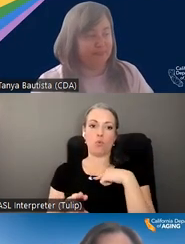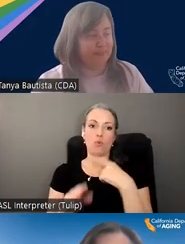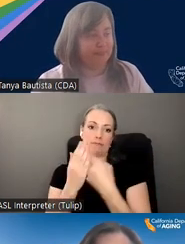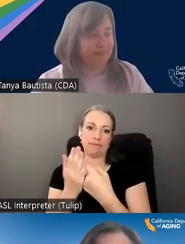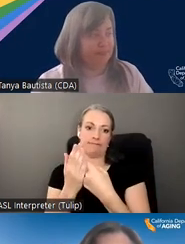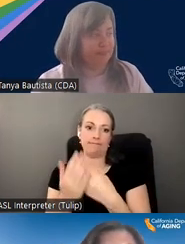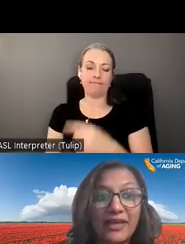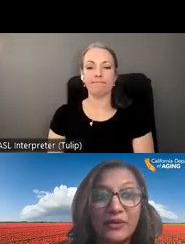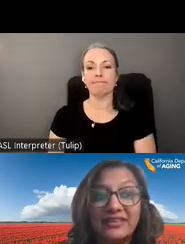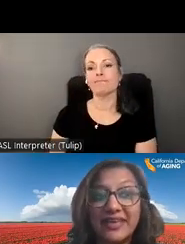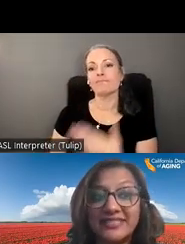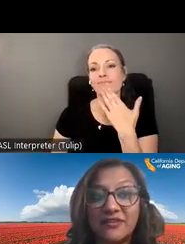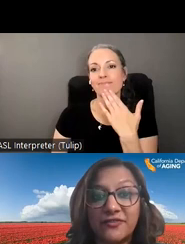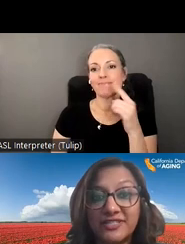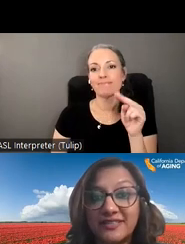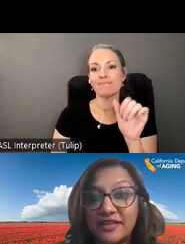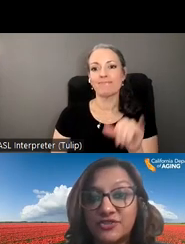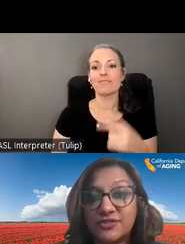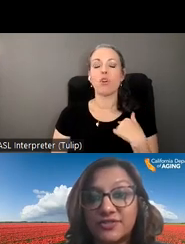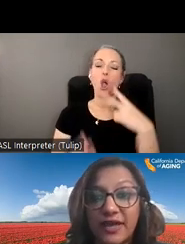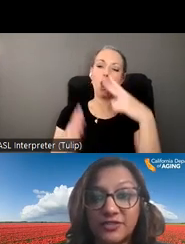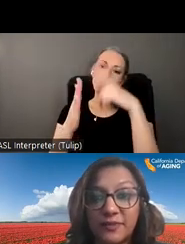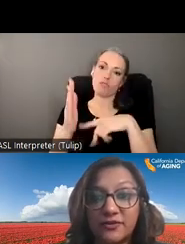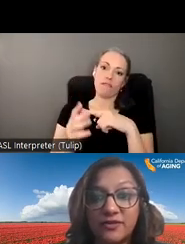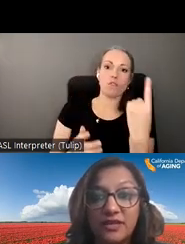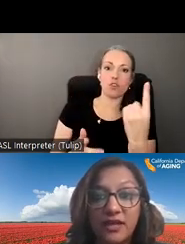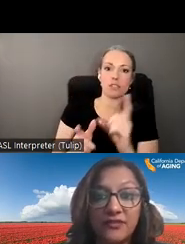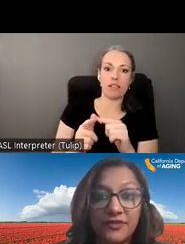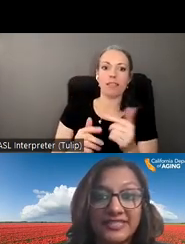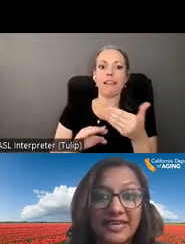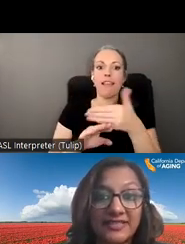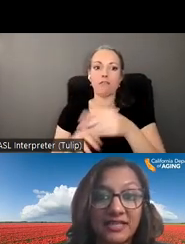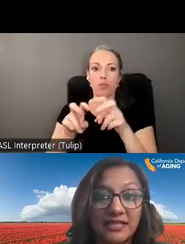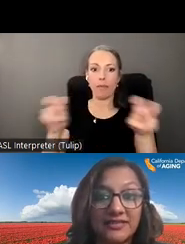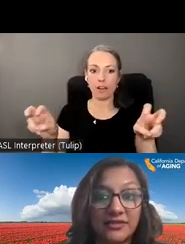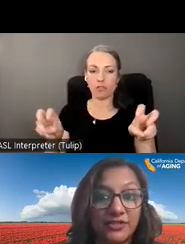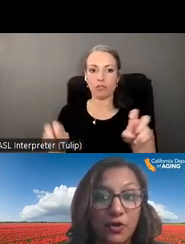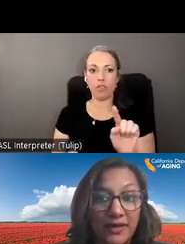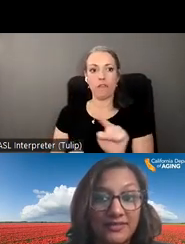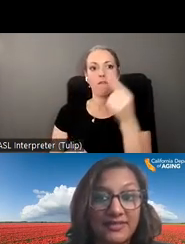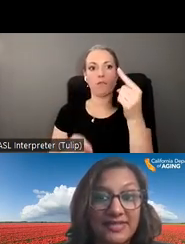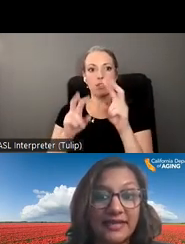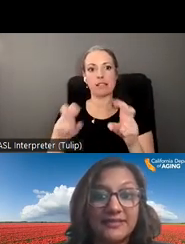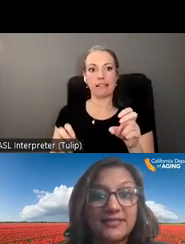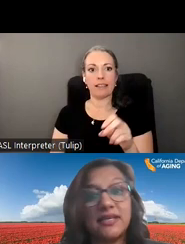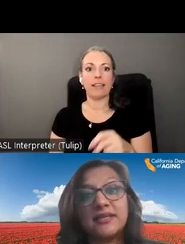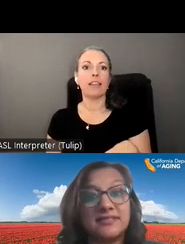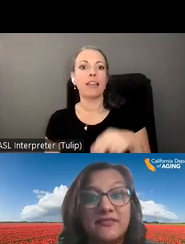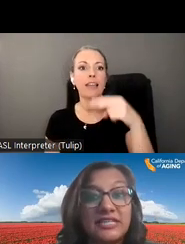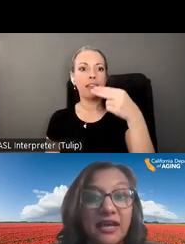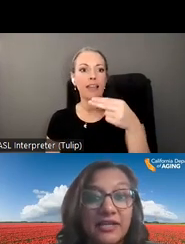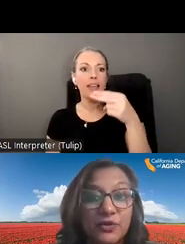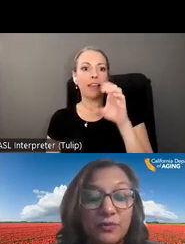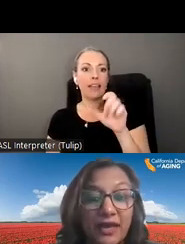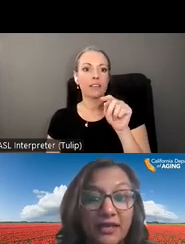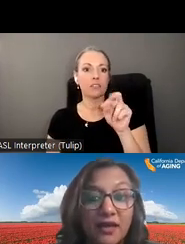Thank you, Tanya. I'll go ahead and read the case study first and then introduce the reactor panel. The first case study is Hector Gomez's case. He is